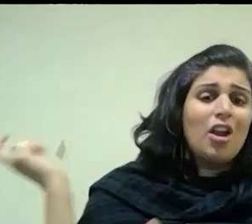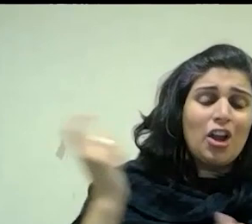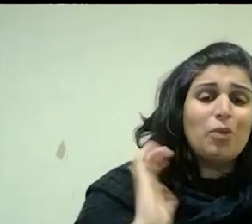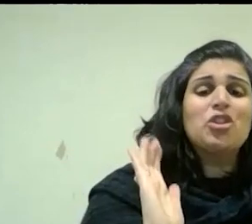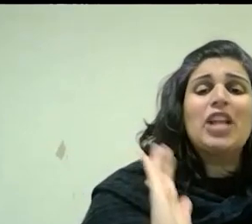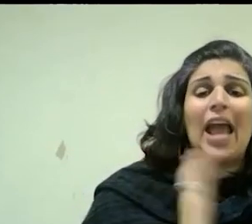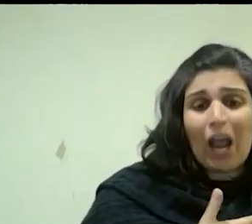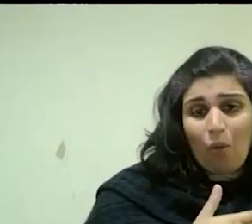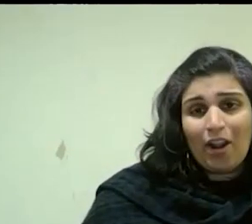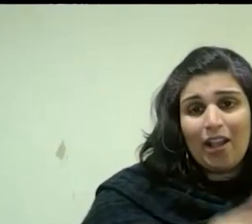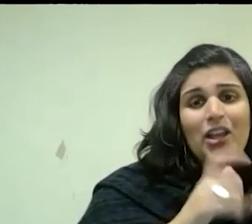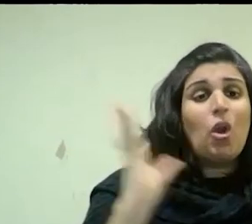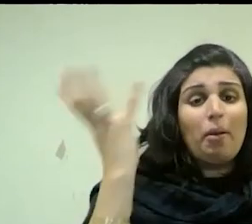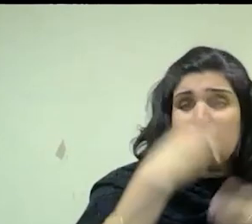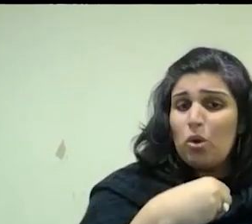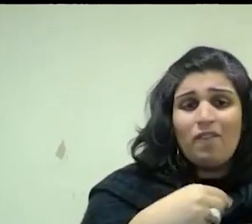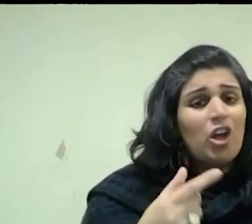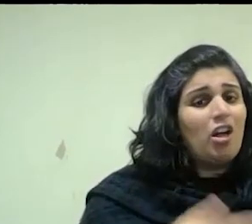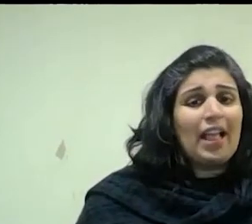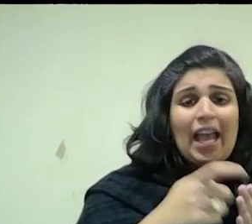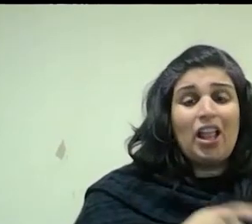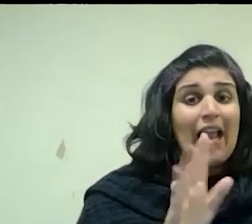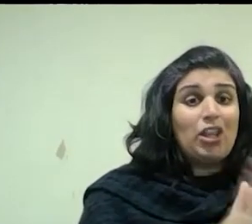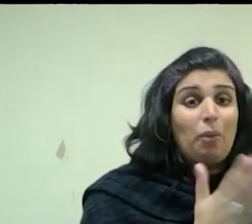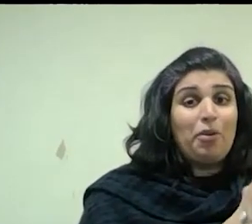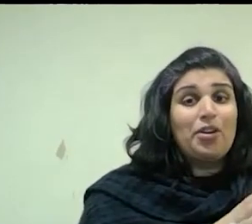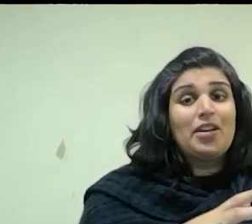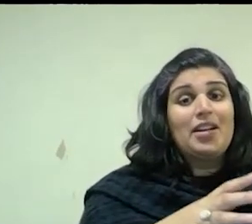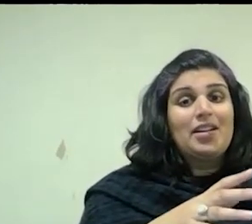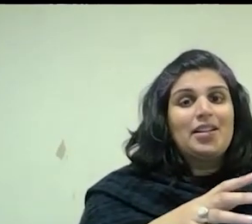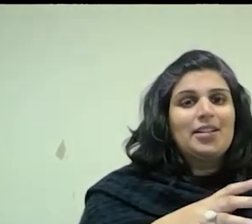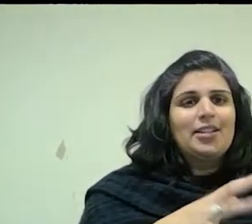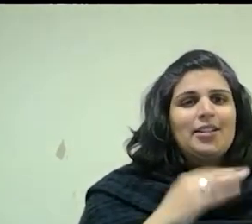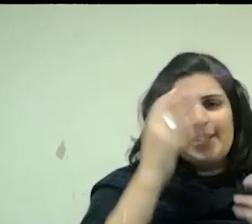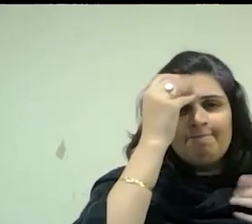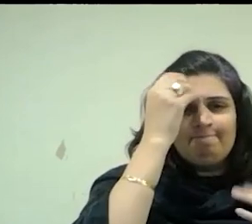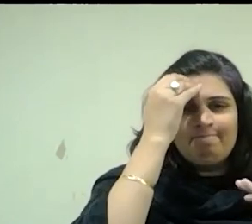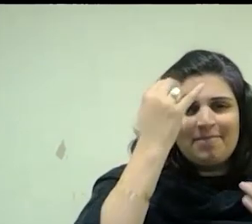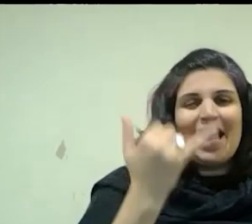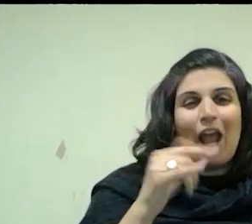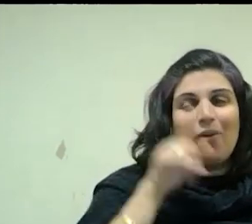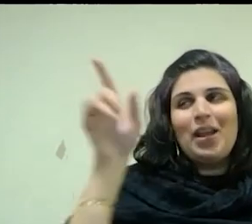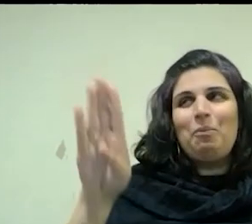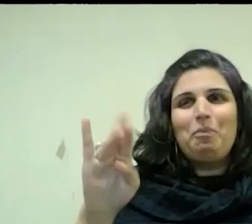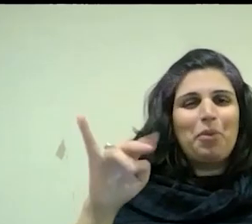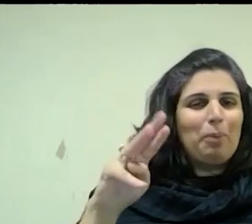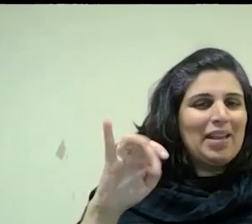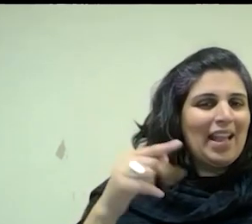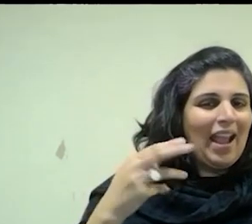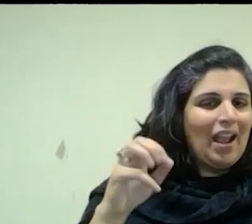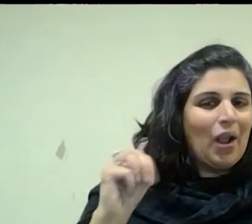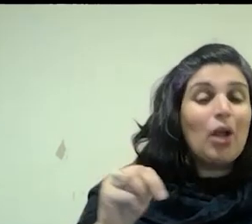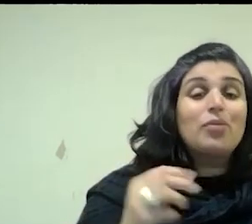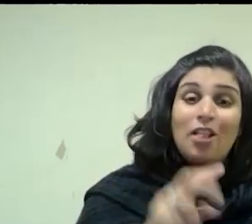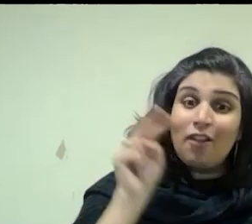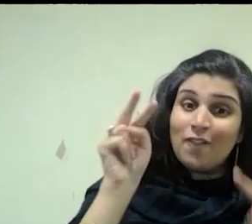your beautiful catalog, and the book that is gestating right now with you in Birmingham. So we look forward to seeing